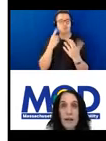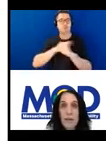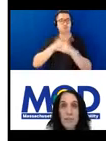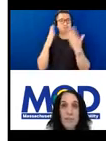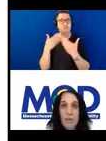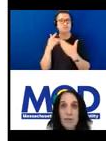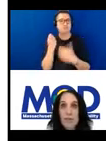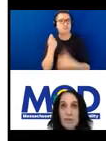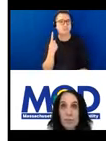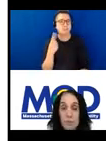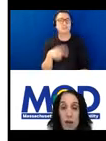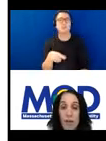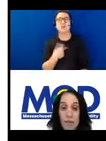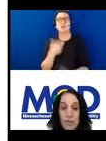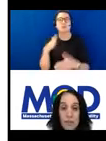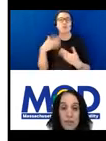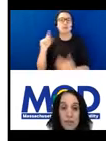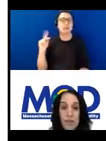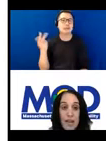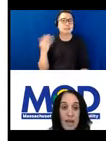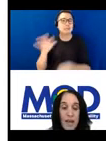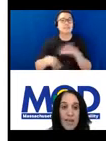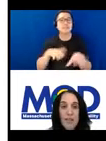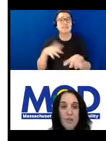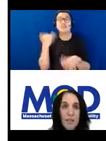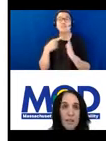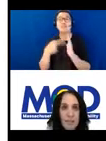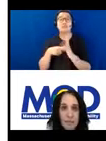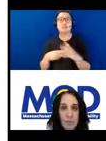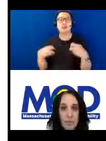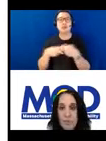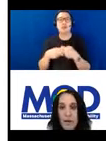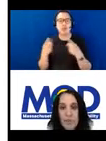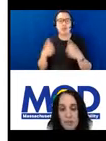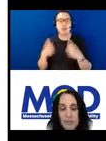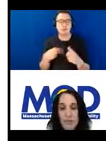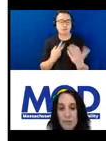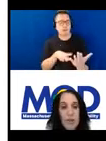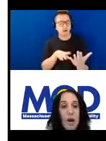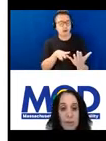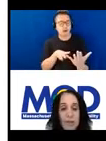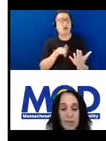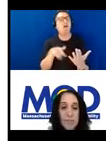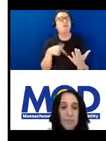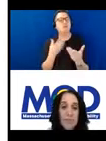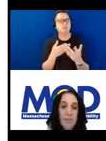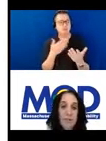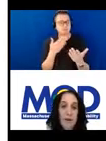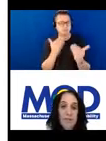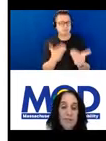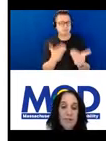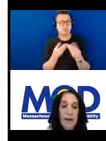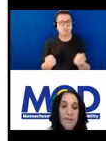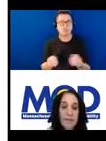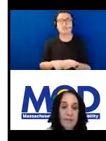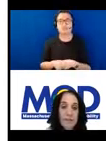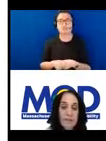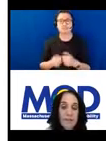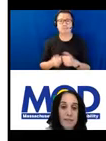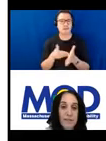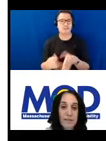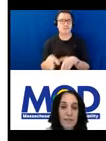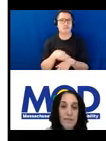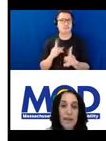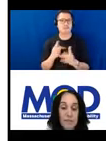for resolving issues, and including examples beyond just the common examples that we often find in